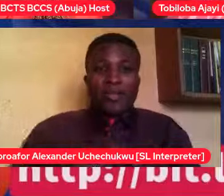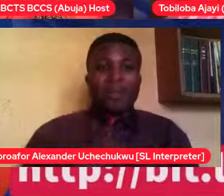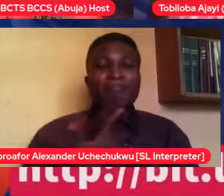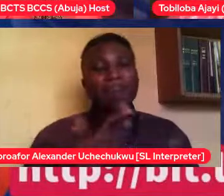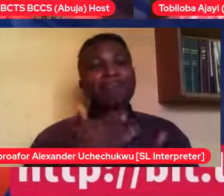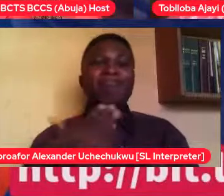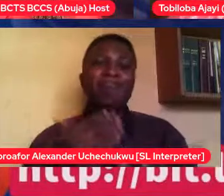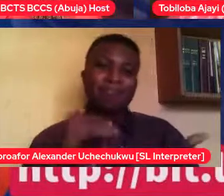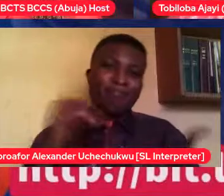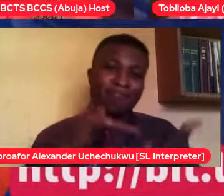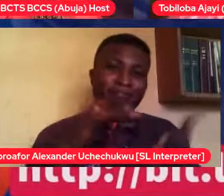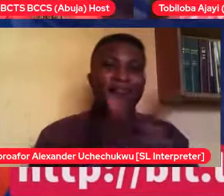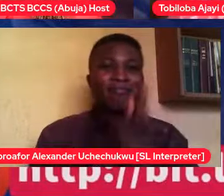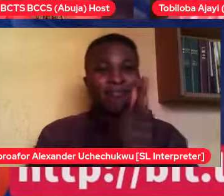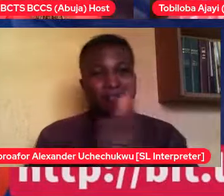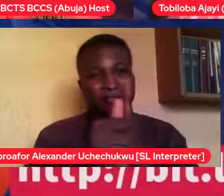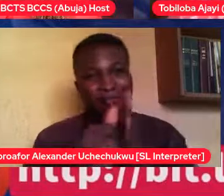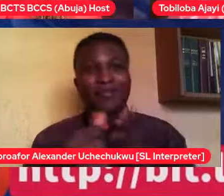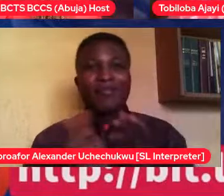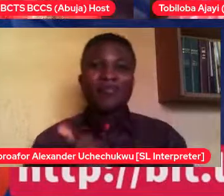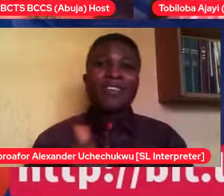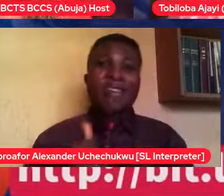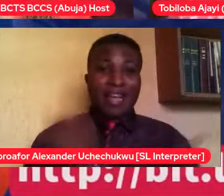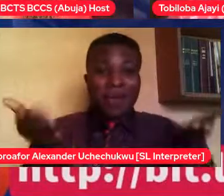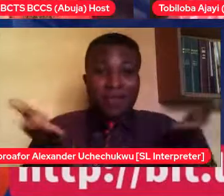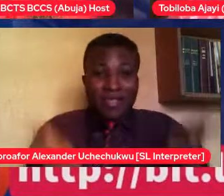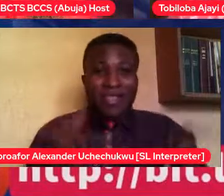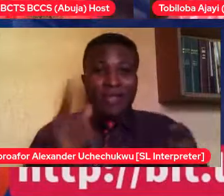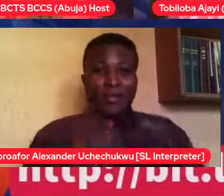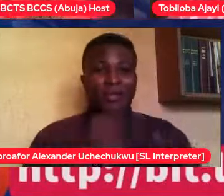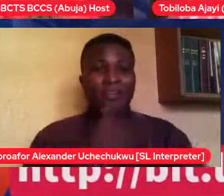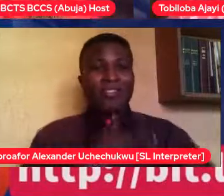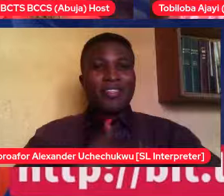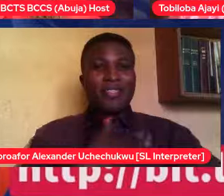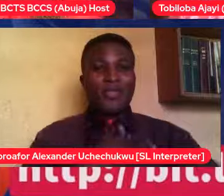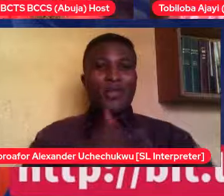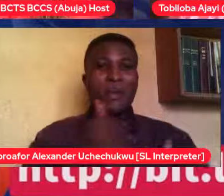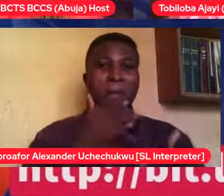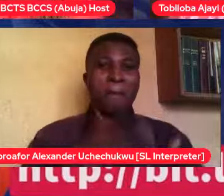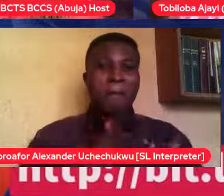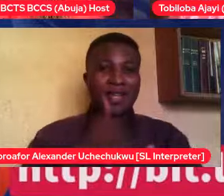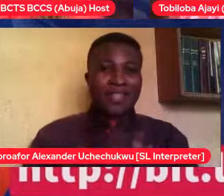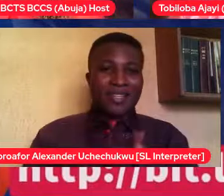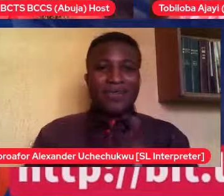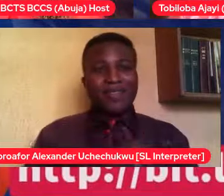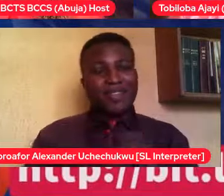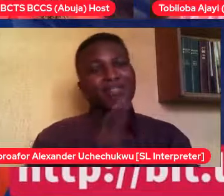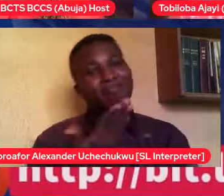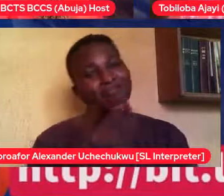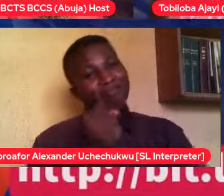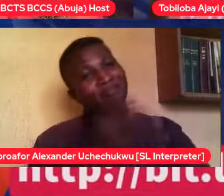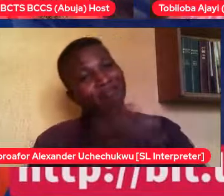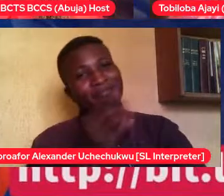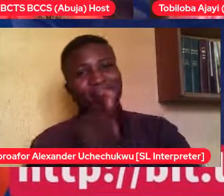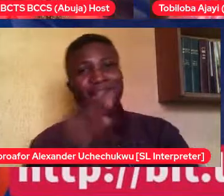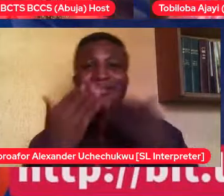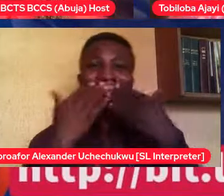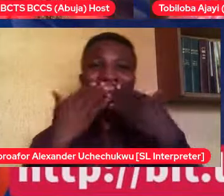I'm just curious. I'm enjoy myself and to learn and share with you all today. Thanks for having me. Thank you.